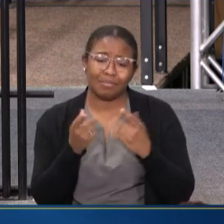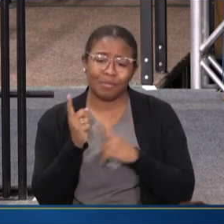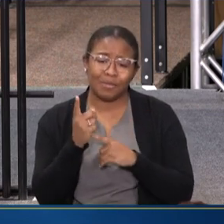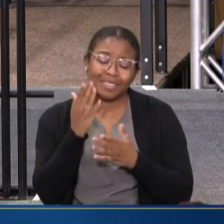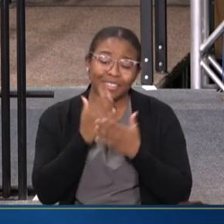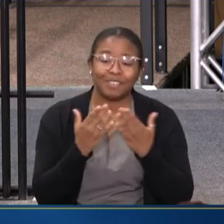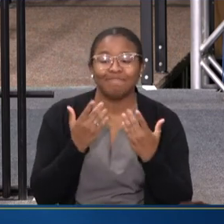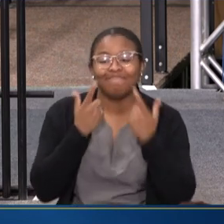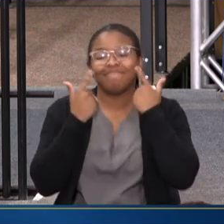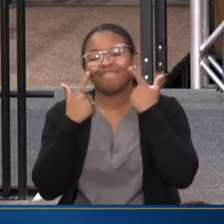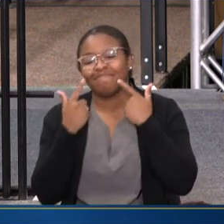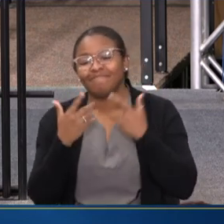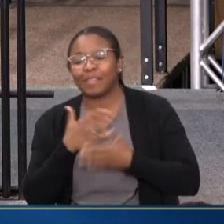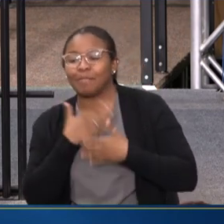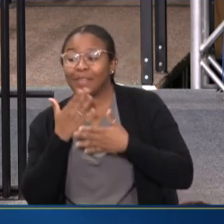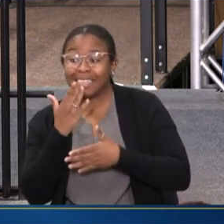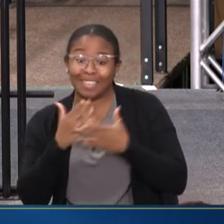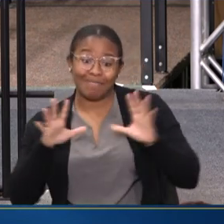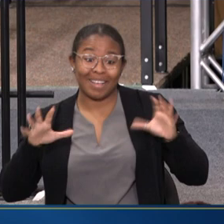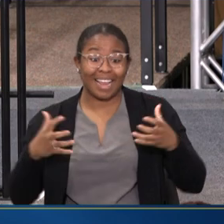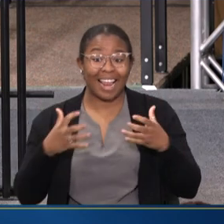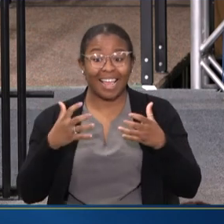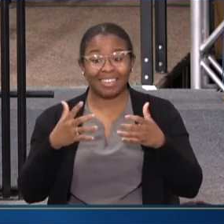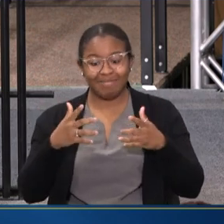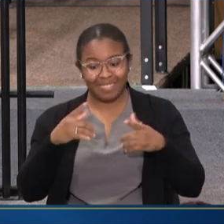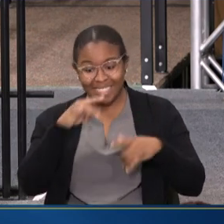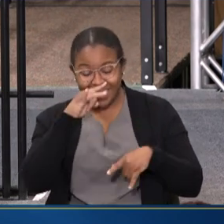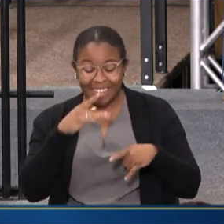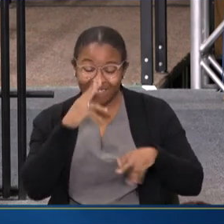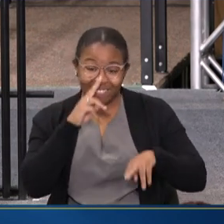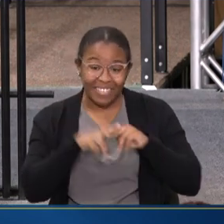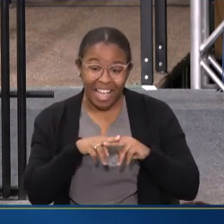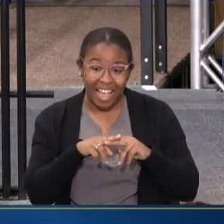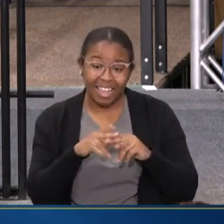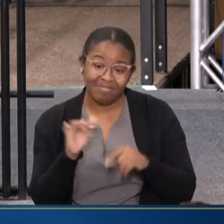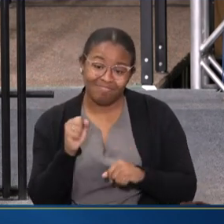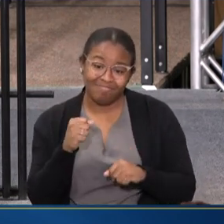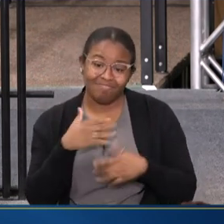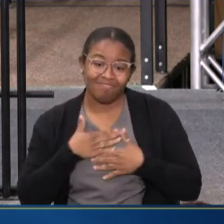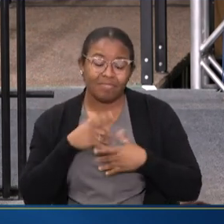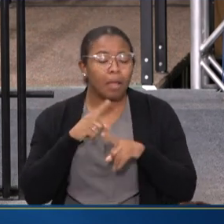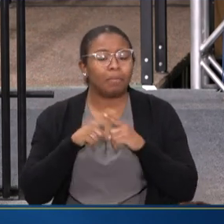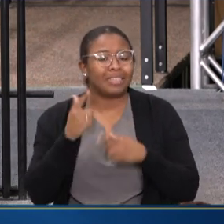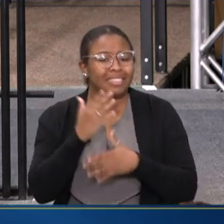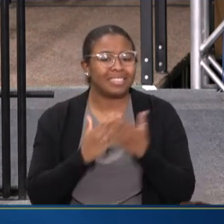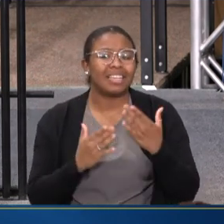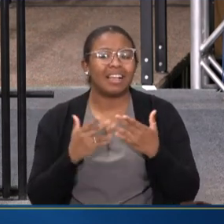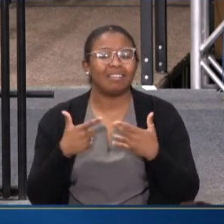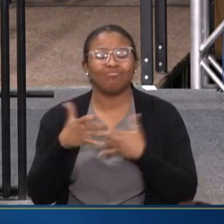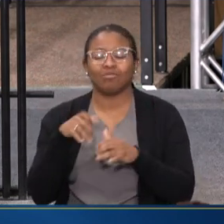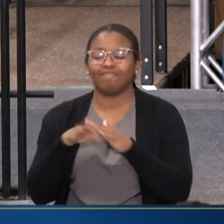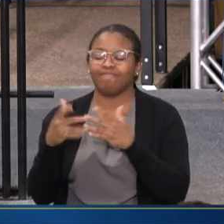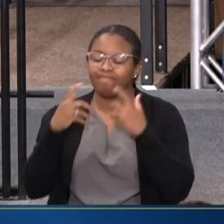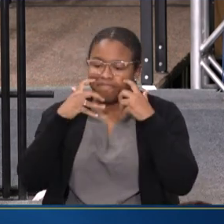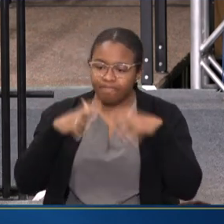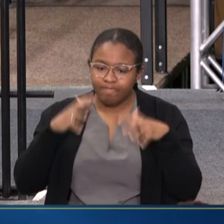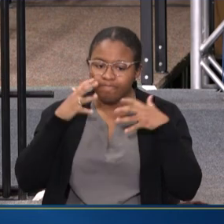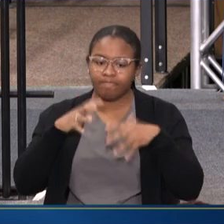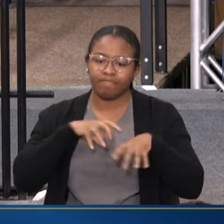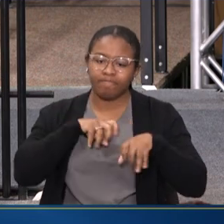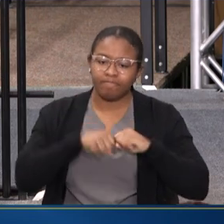LAUGHTER IN CLASSROOMS WITH KIDS HAVING FUN. BUT I ALSO AM IN ROOMS WITH A LOT OF TEARS, A LOT OF